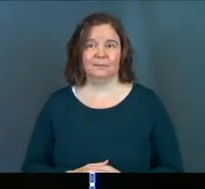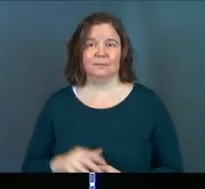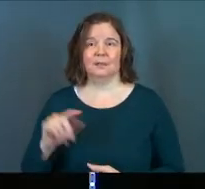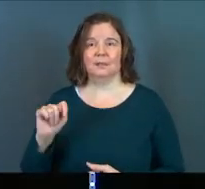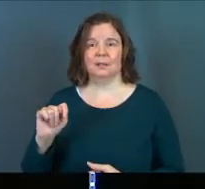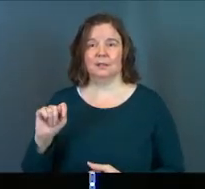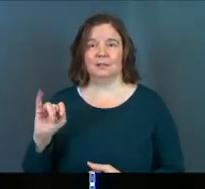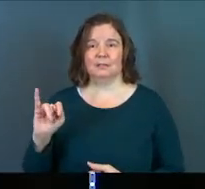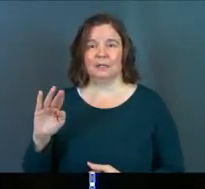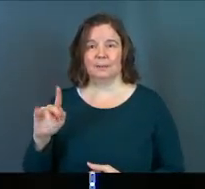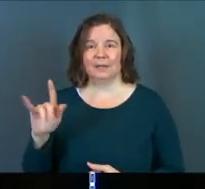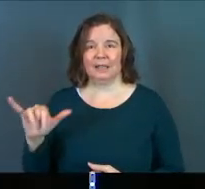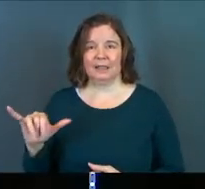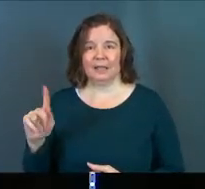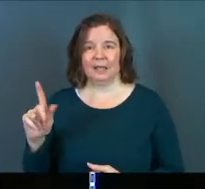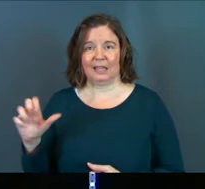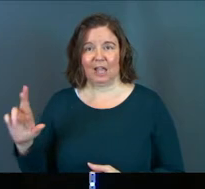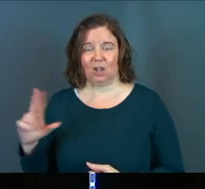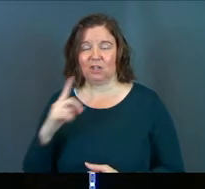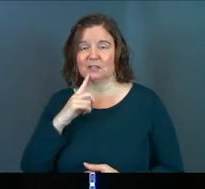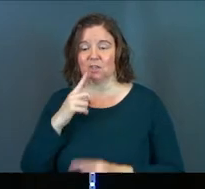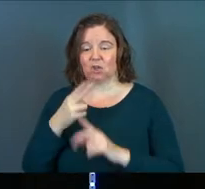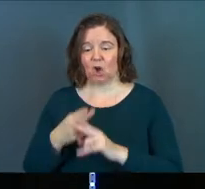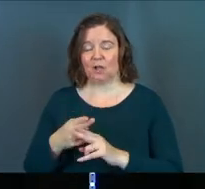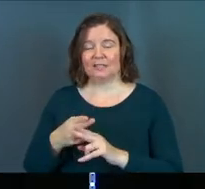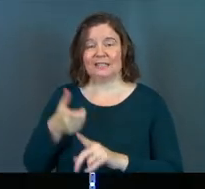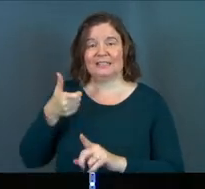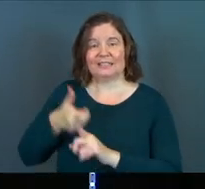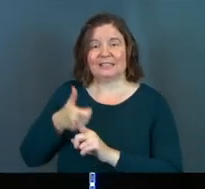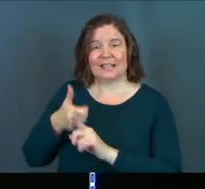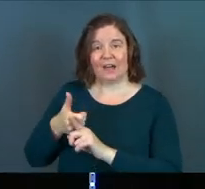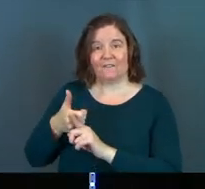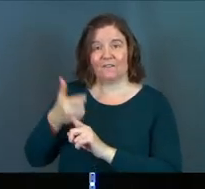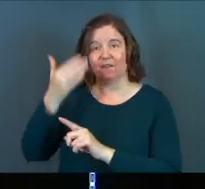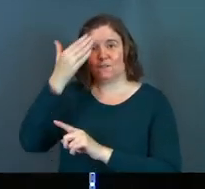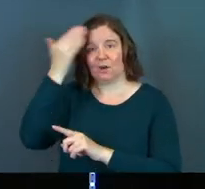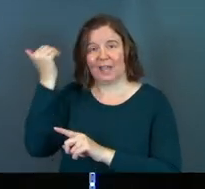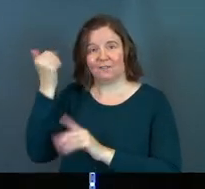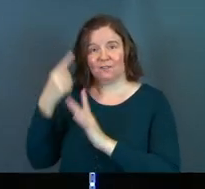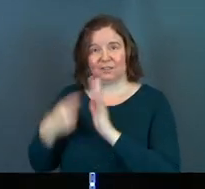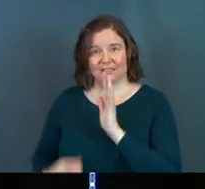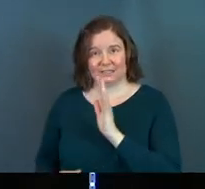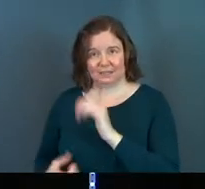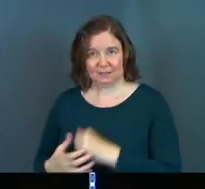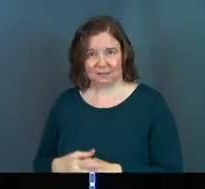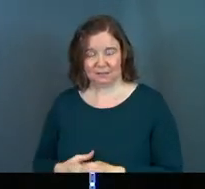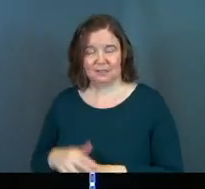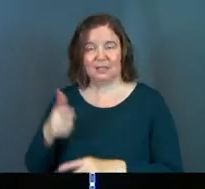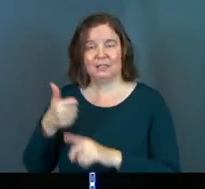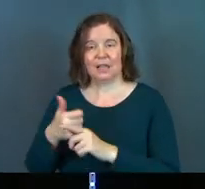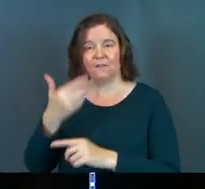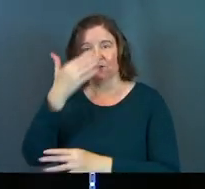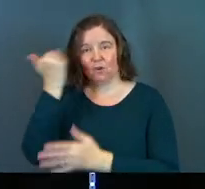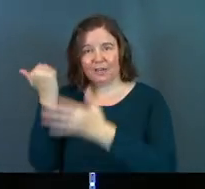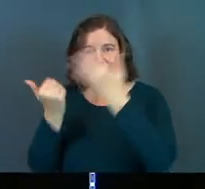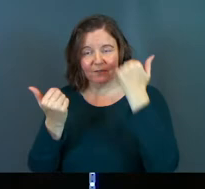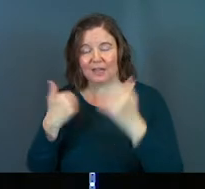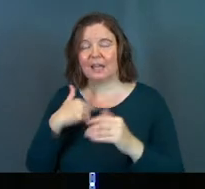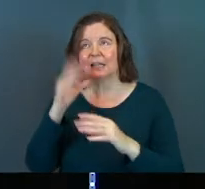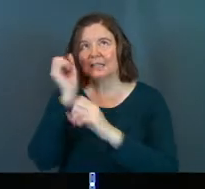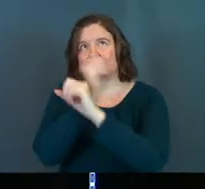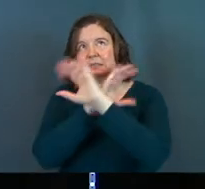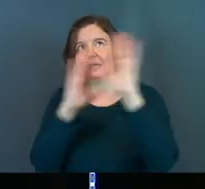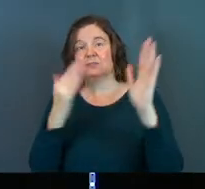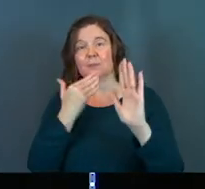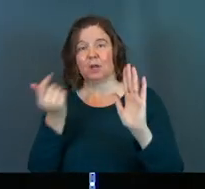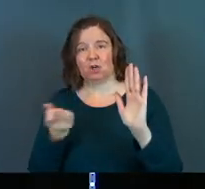Timothy Keller calls what C.S. Lewis is saying, self-forgetfulness. Okay. Self-forgetfulness. And he gives us this image to,